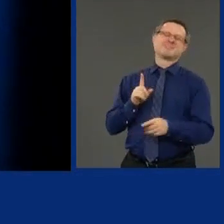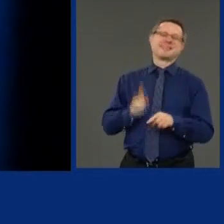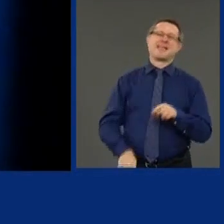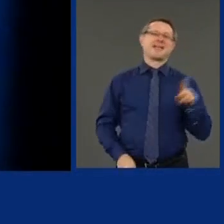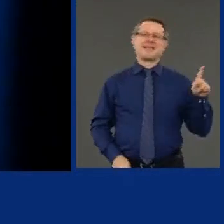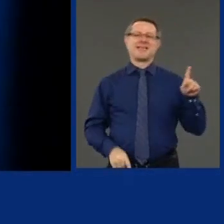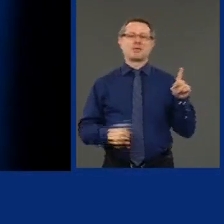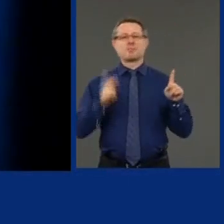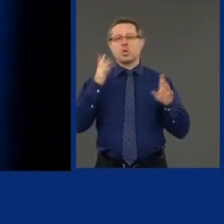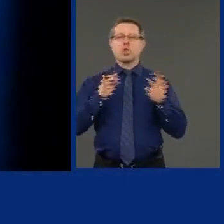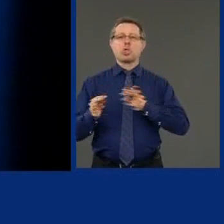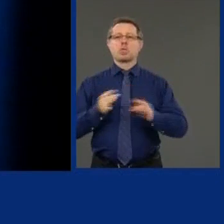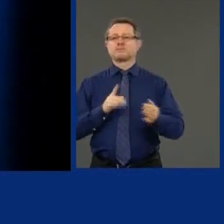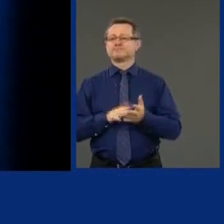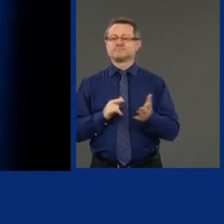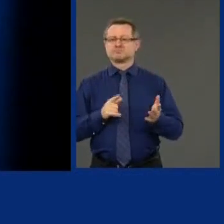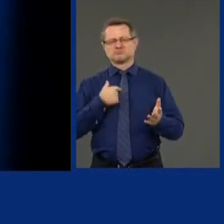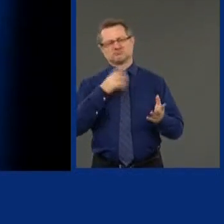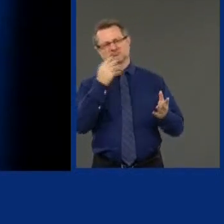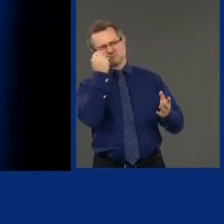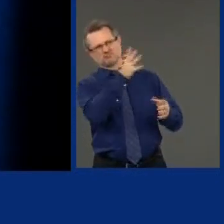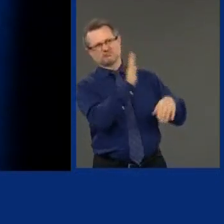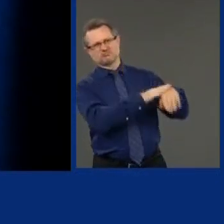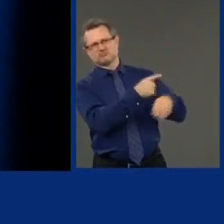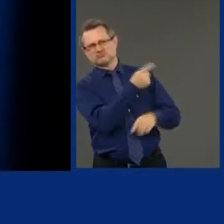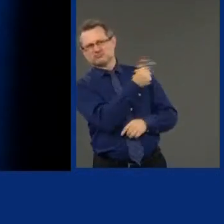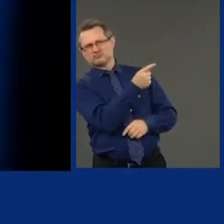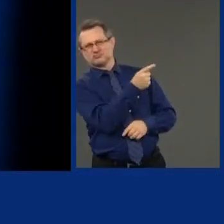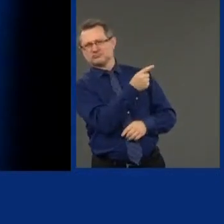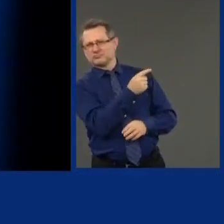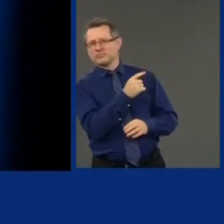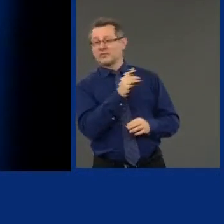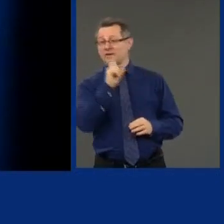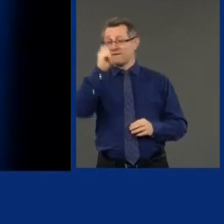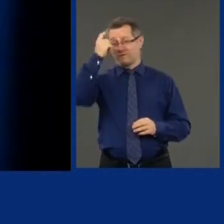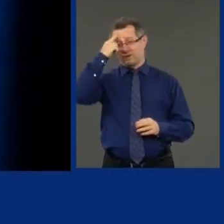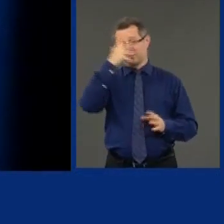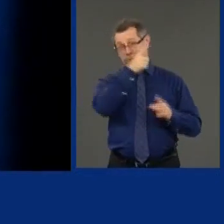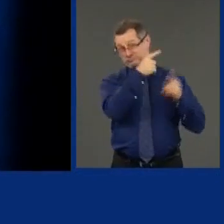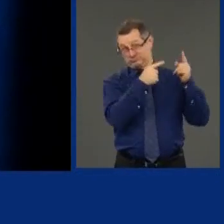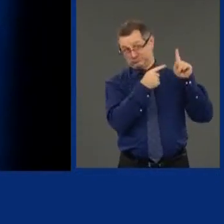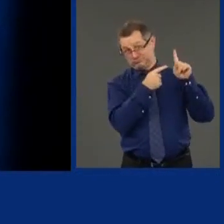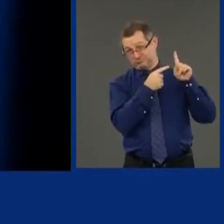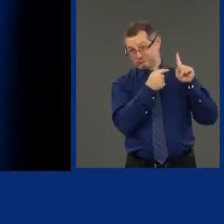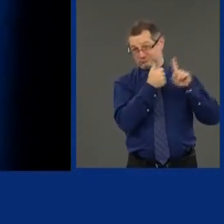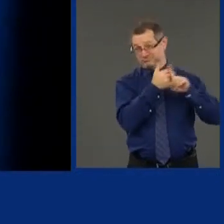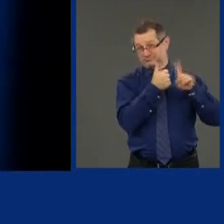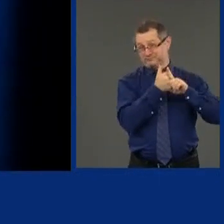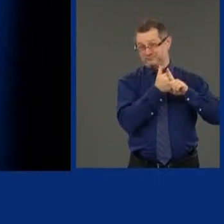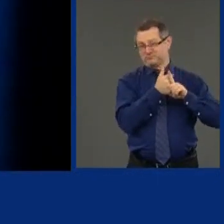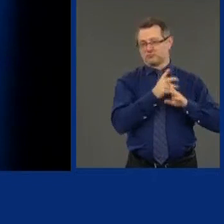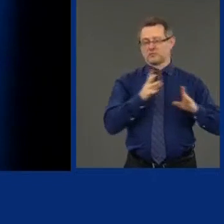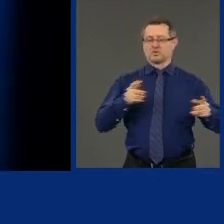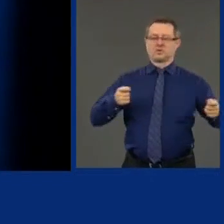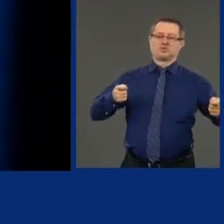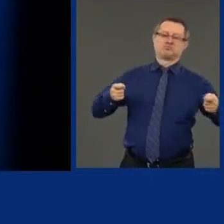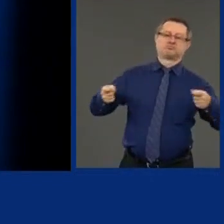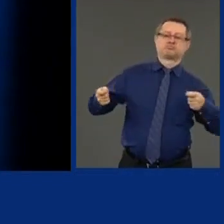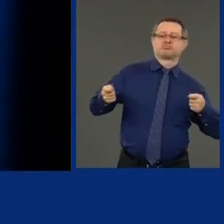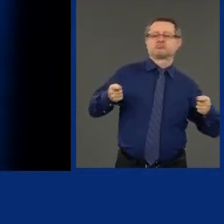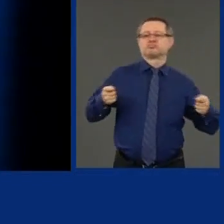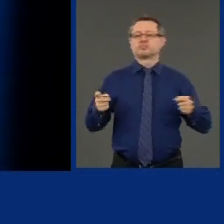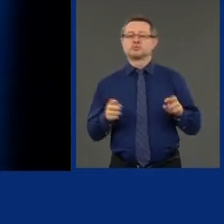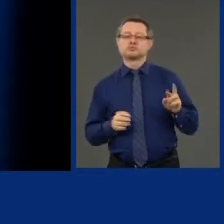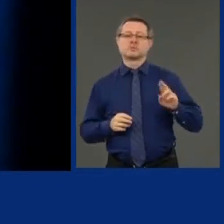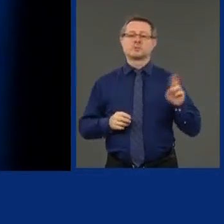Newsflash. It's called government. You can't play politics with government.